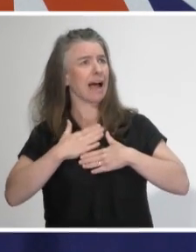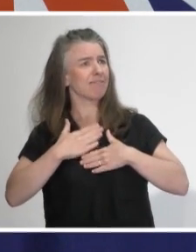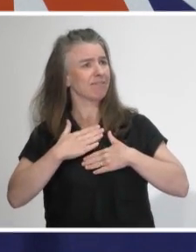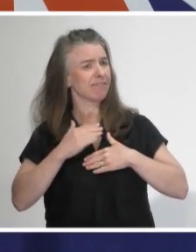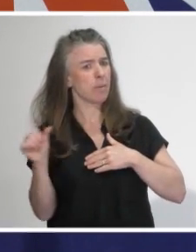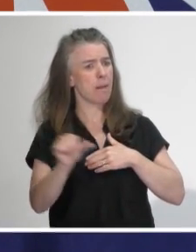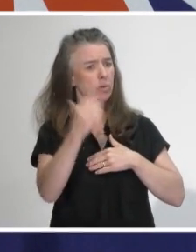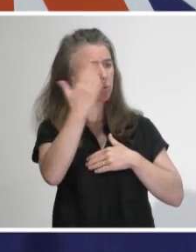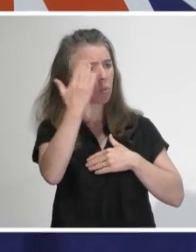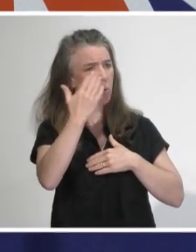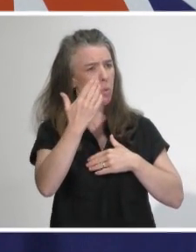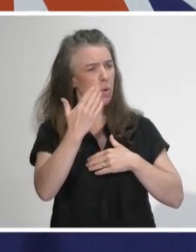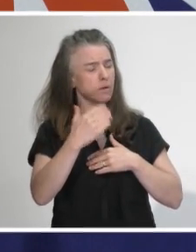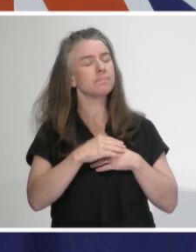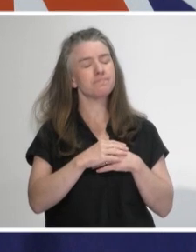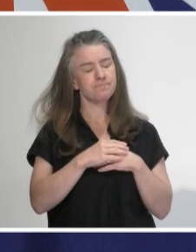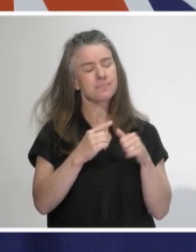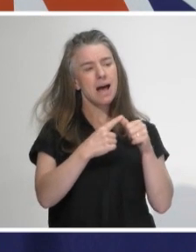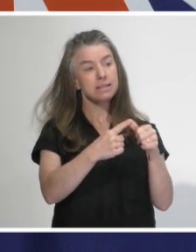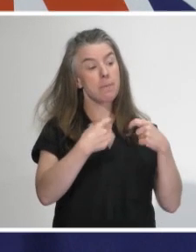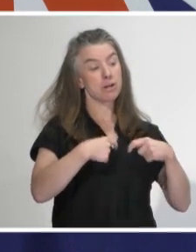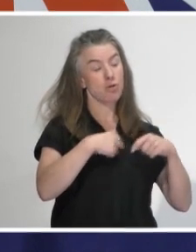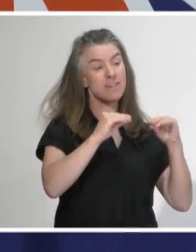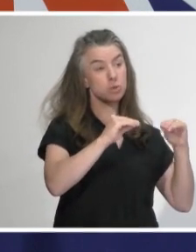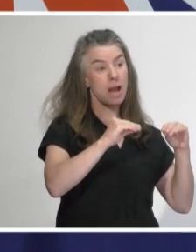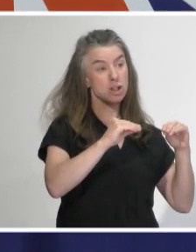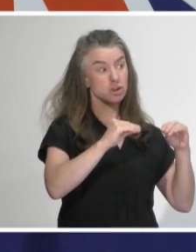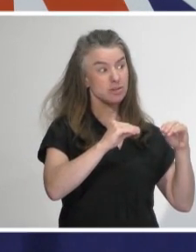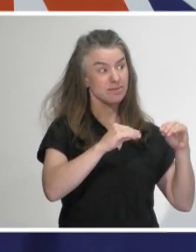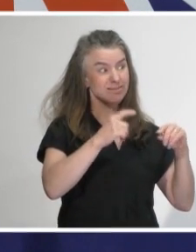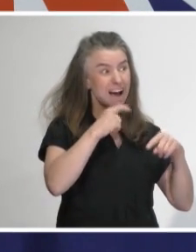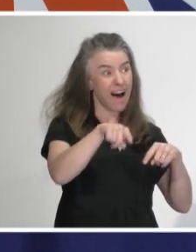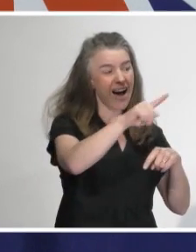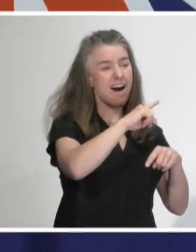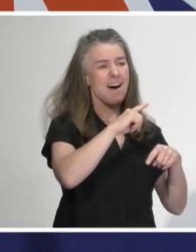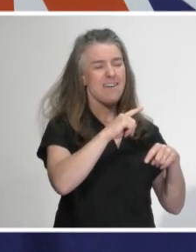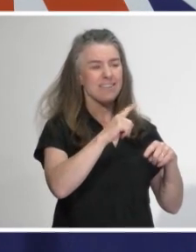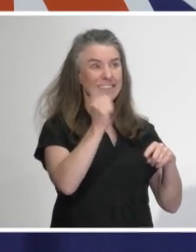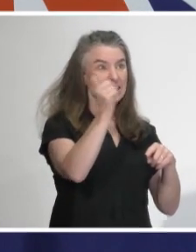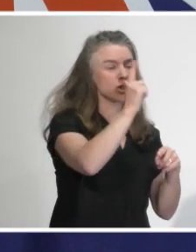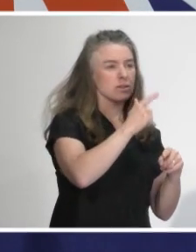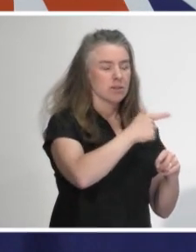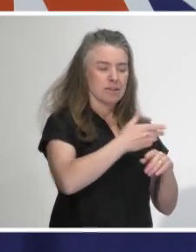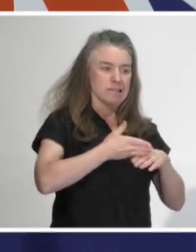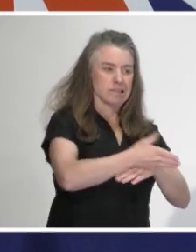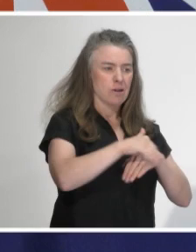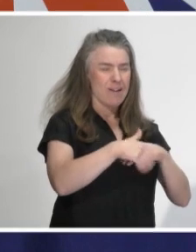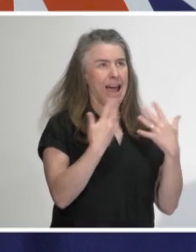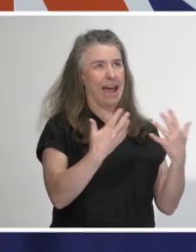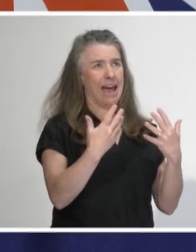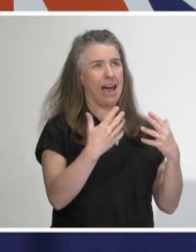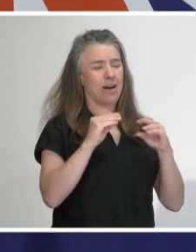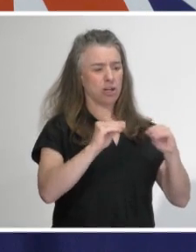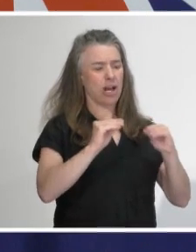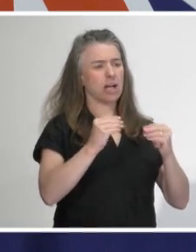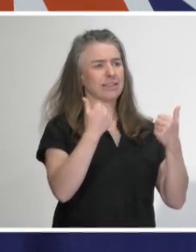Well, I do know the Ministry of Education and the sector is doing a huge amount of work to look at how education can be